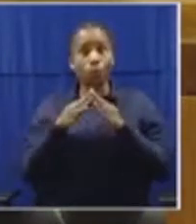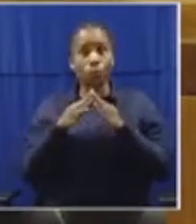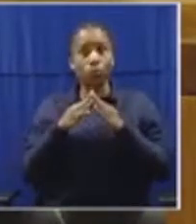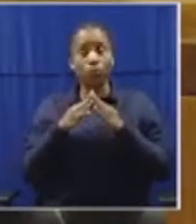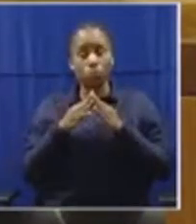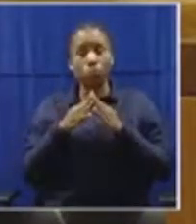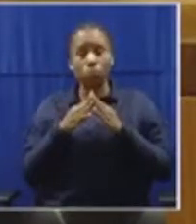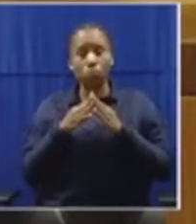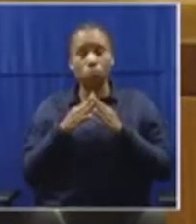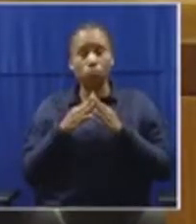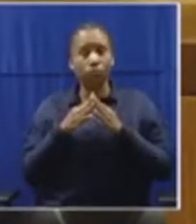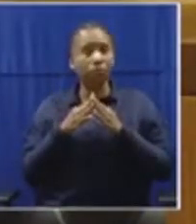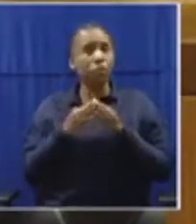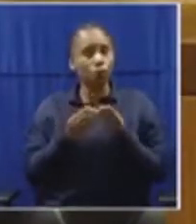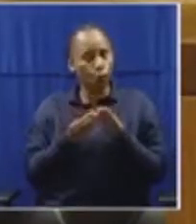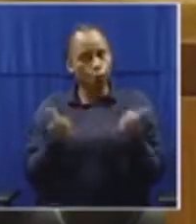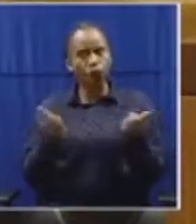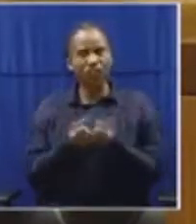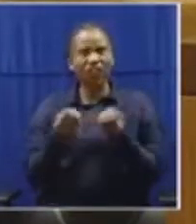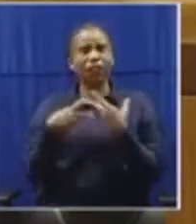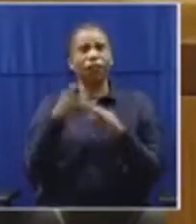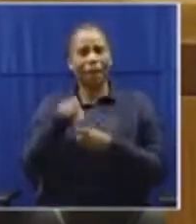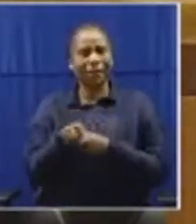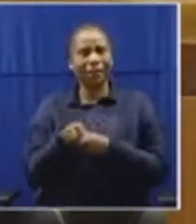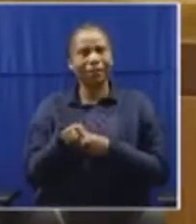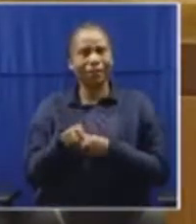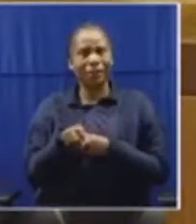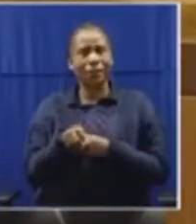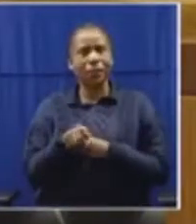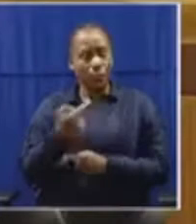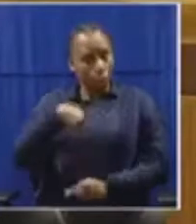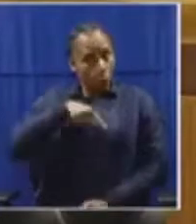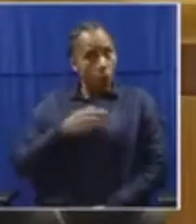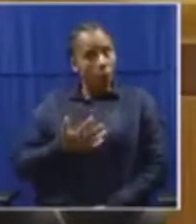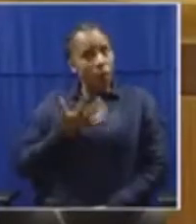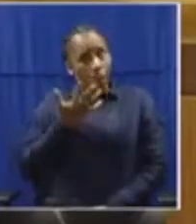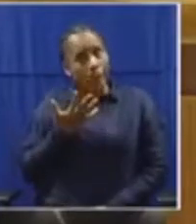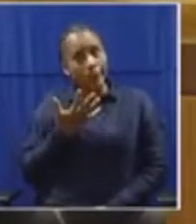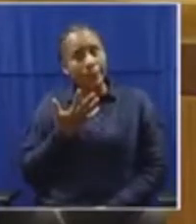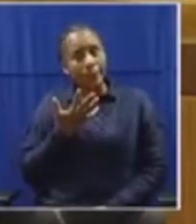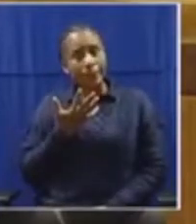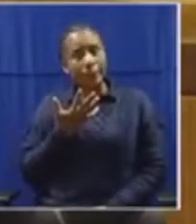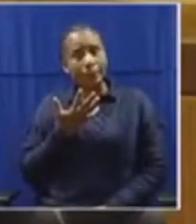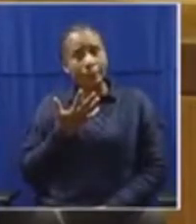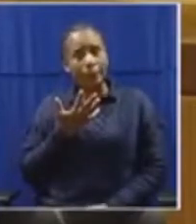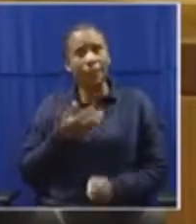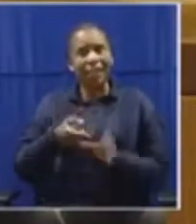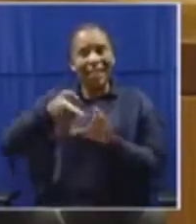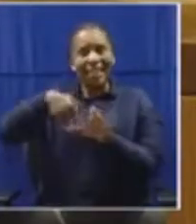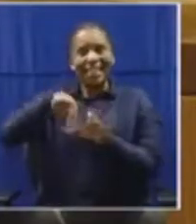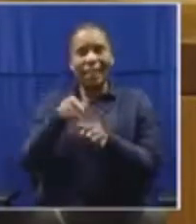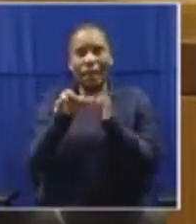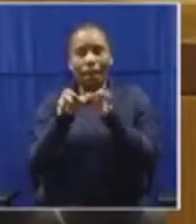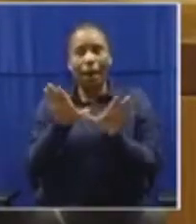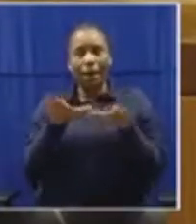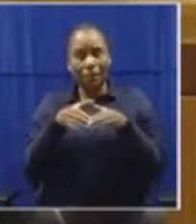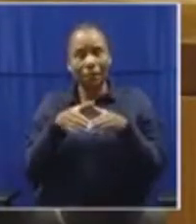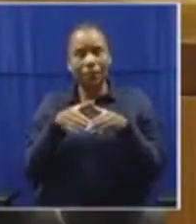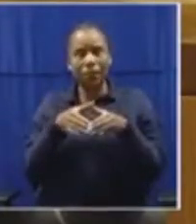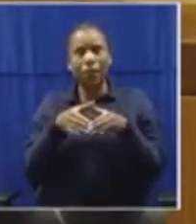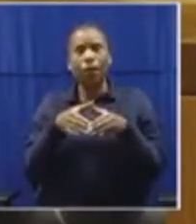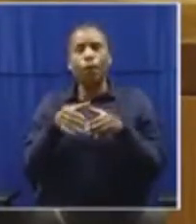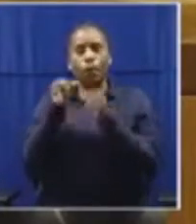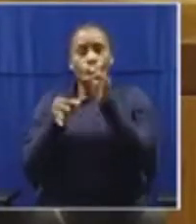with whatever solutions. Do we want, do we want internal party political contests